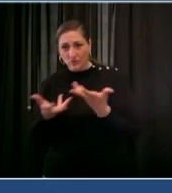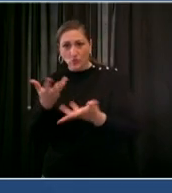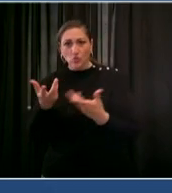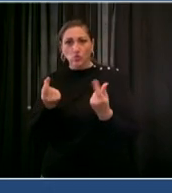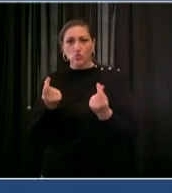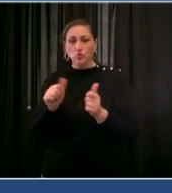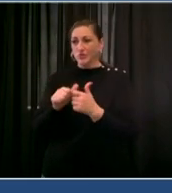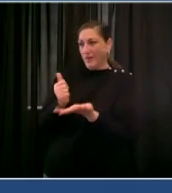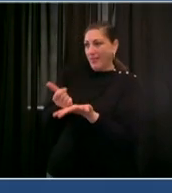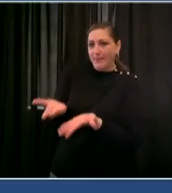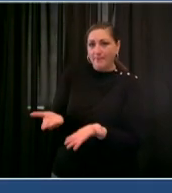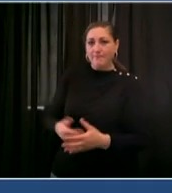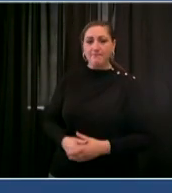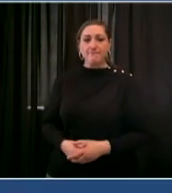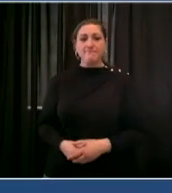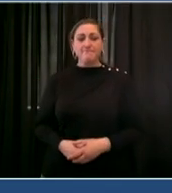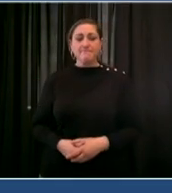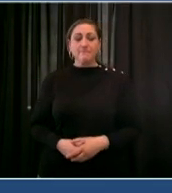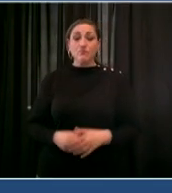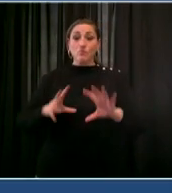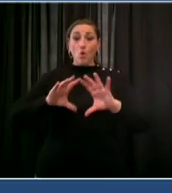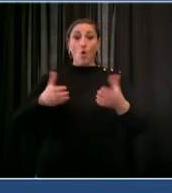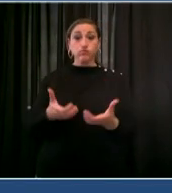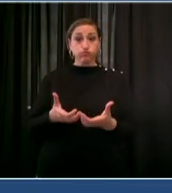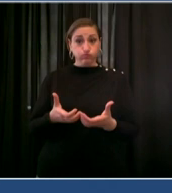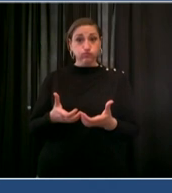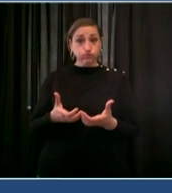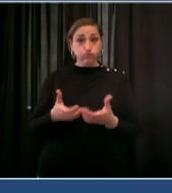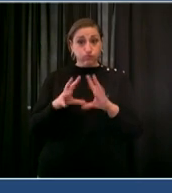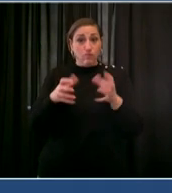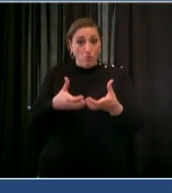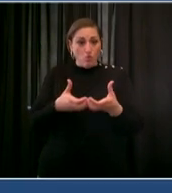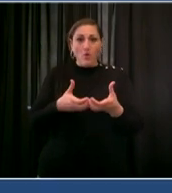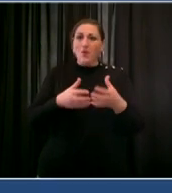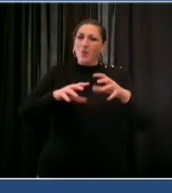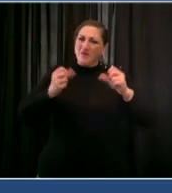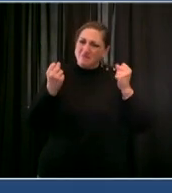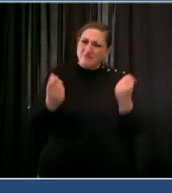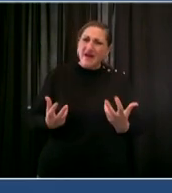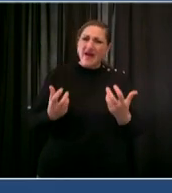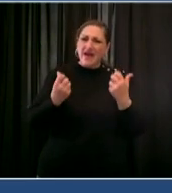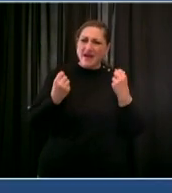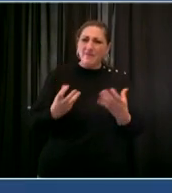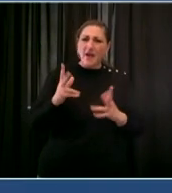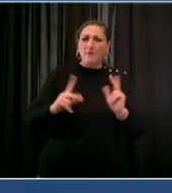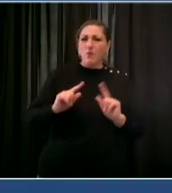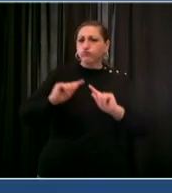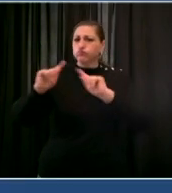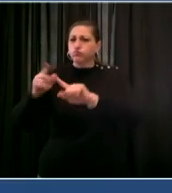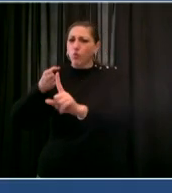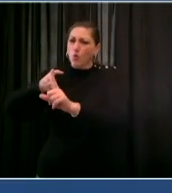task force we have managed to bring many people in crisis to the hospital for desperately needed